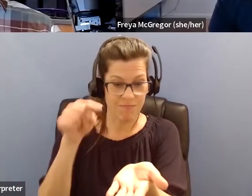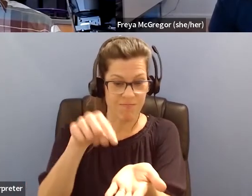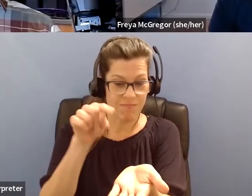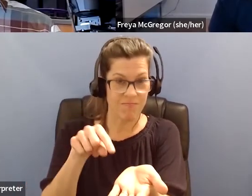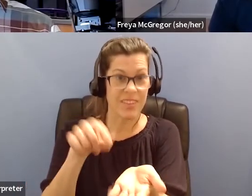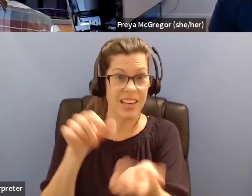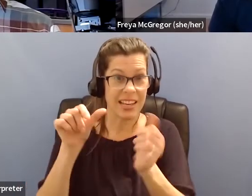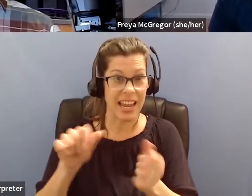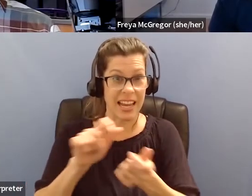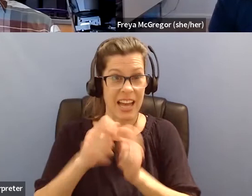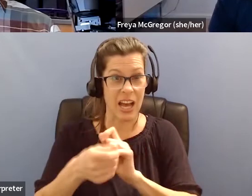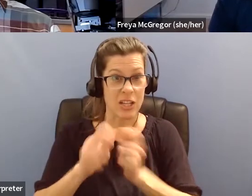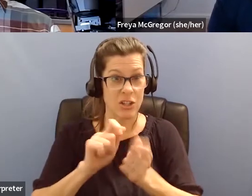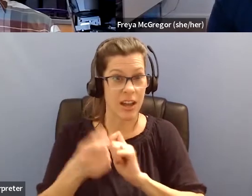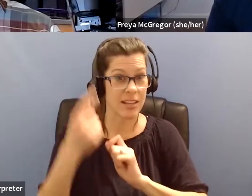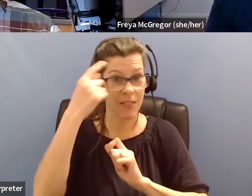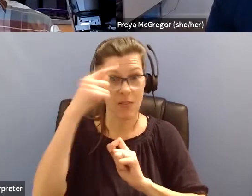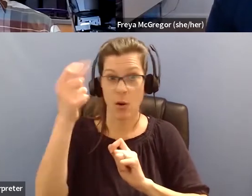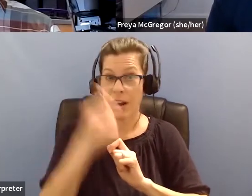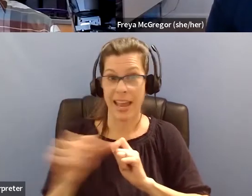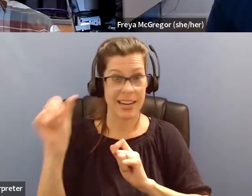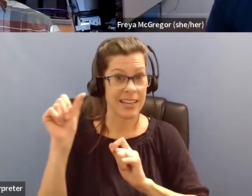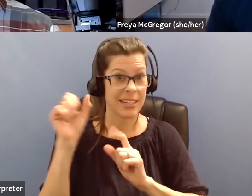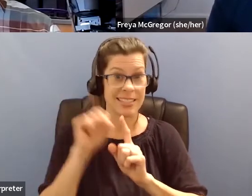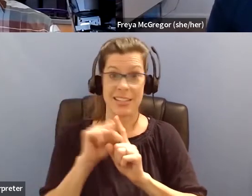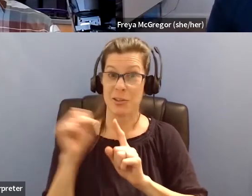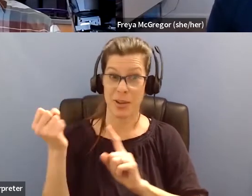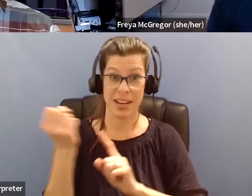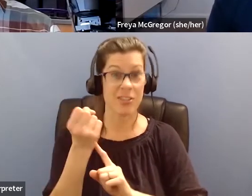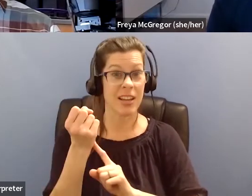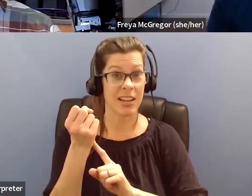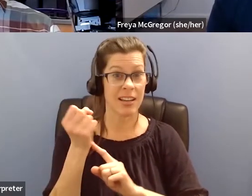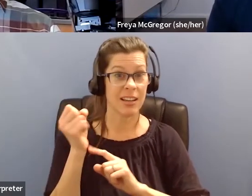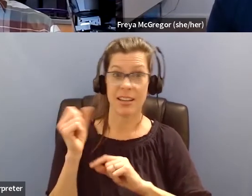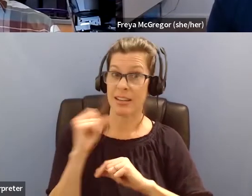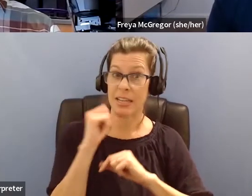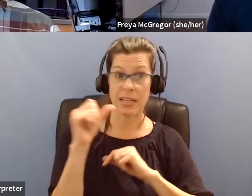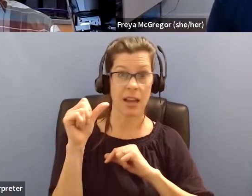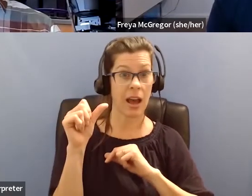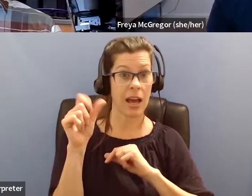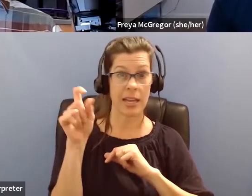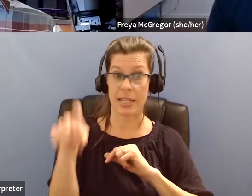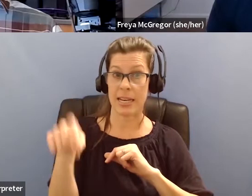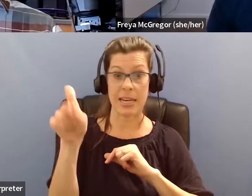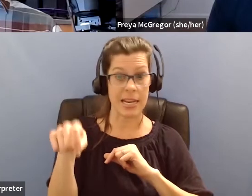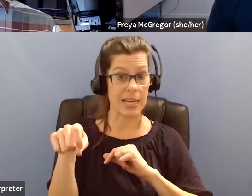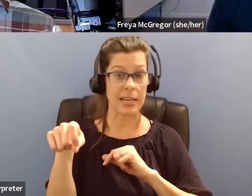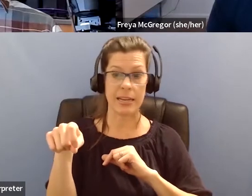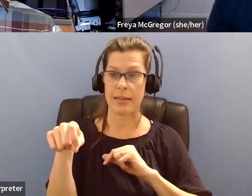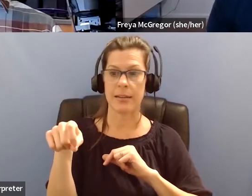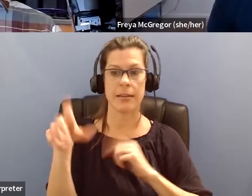for almost any situation. And that doesn't need custom work.